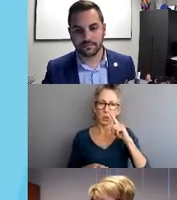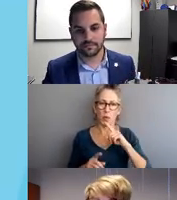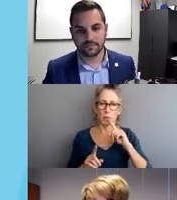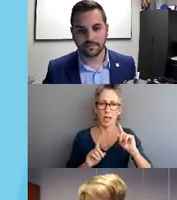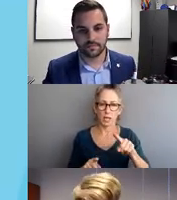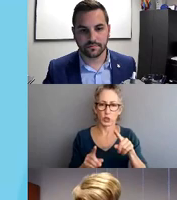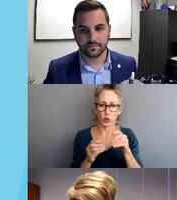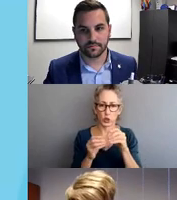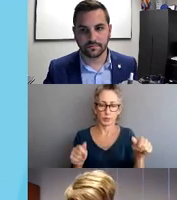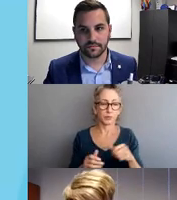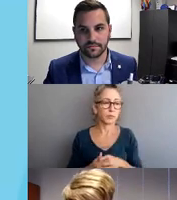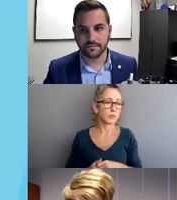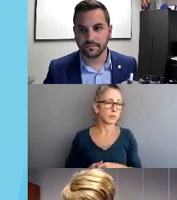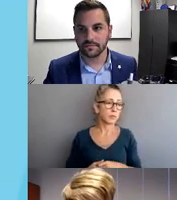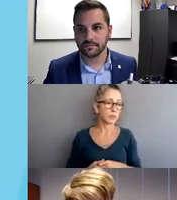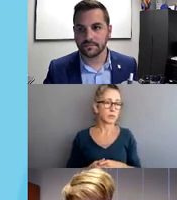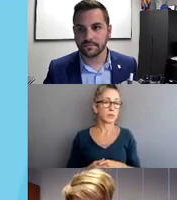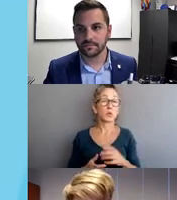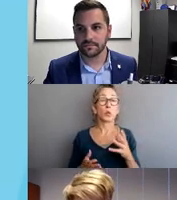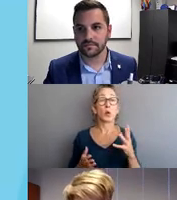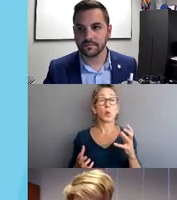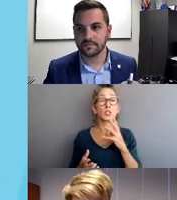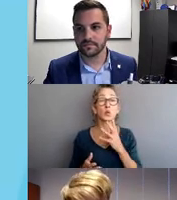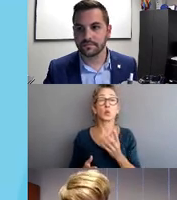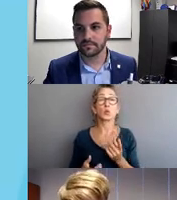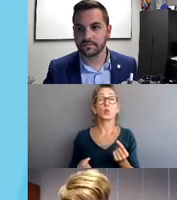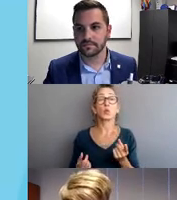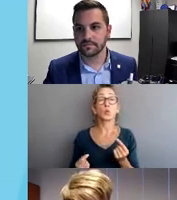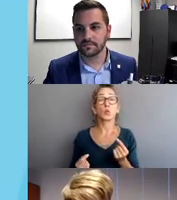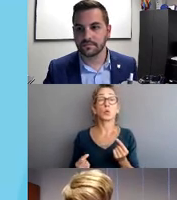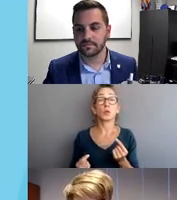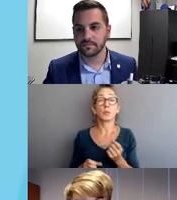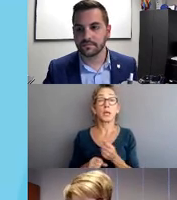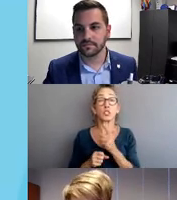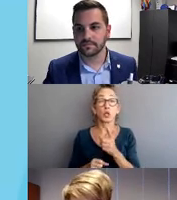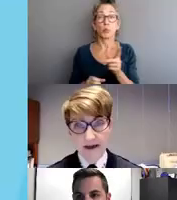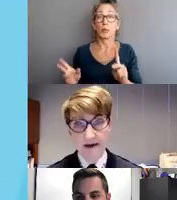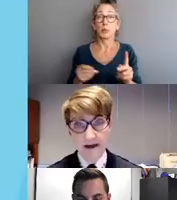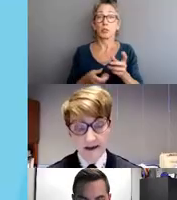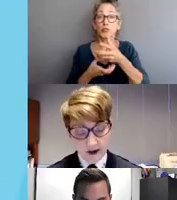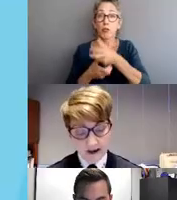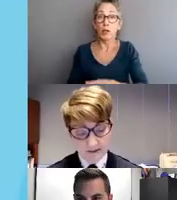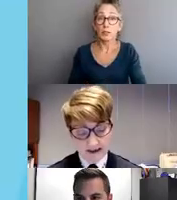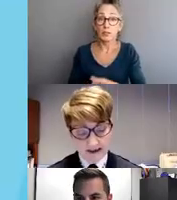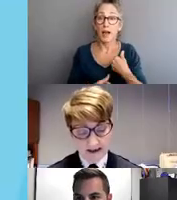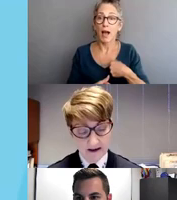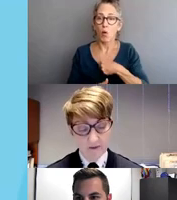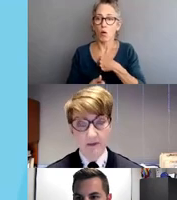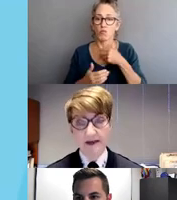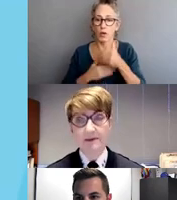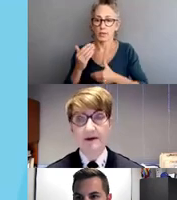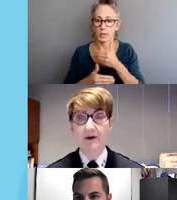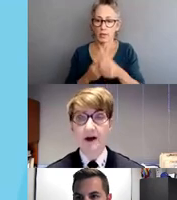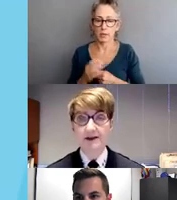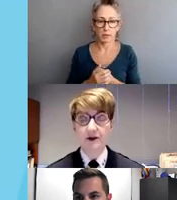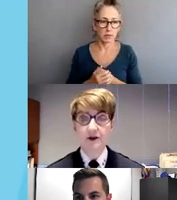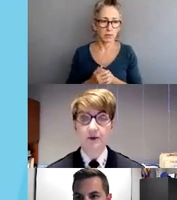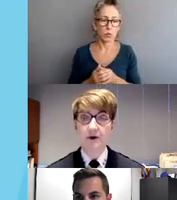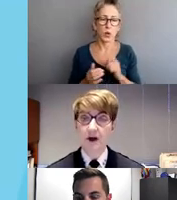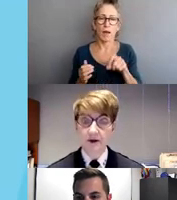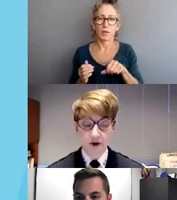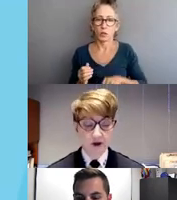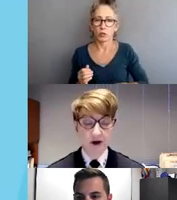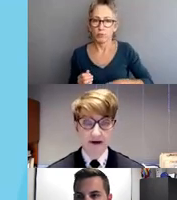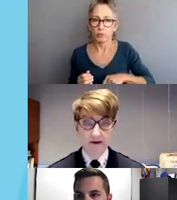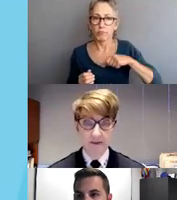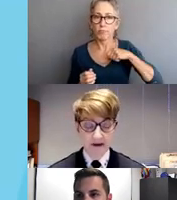understanding and inspire trust in the investigative process. Integrity and legitimacy must be fostered